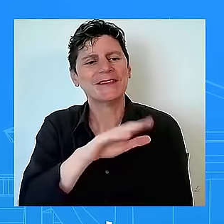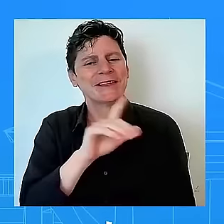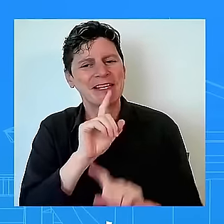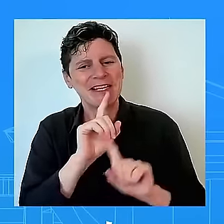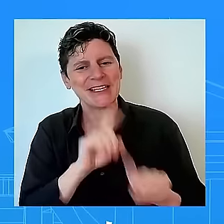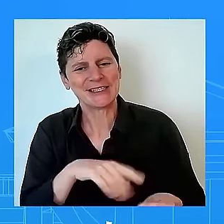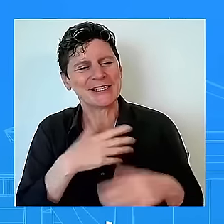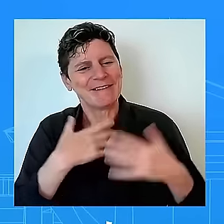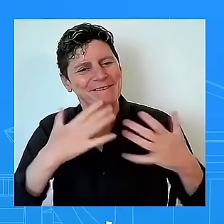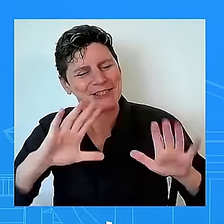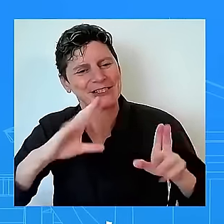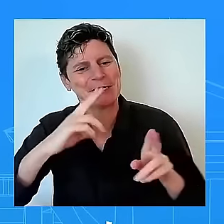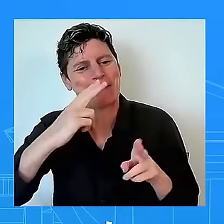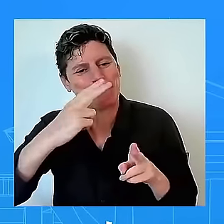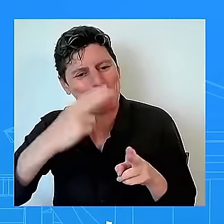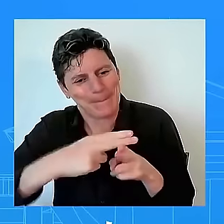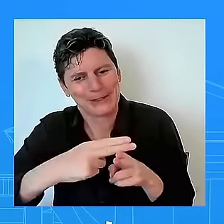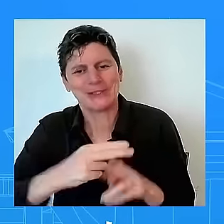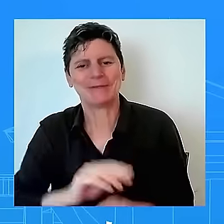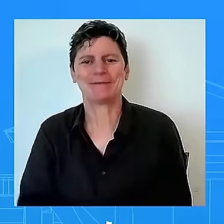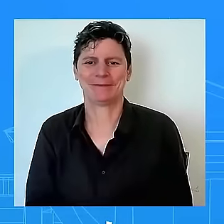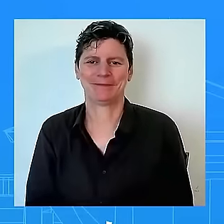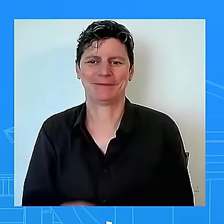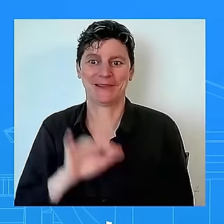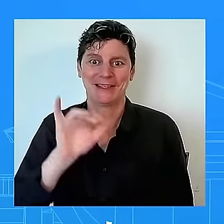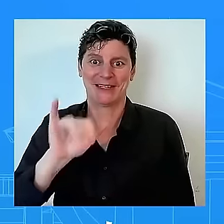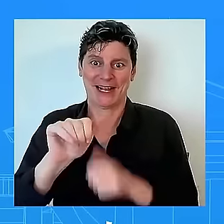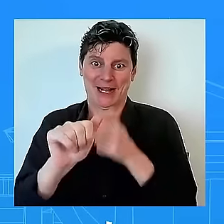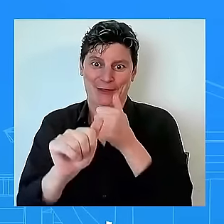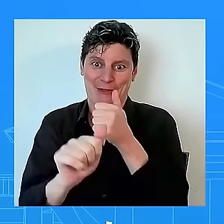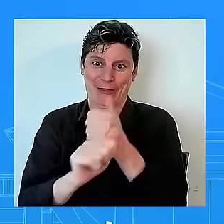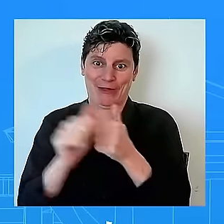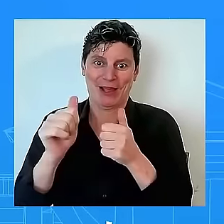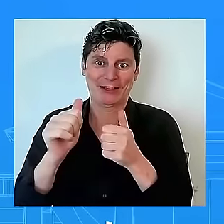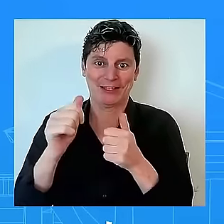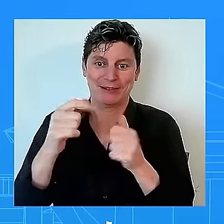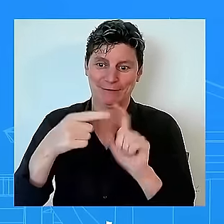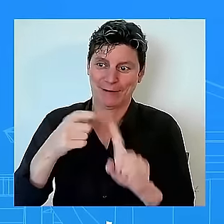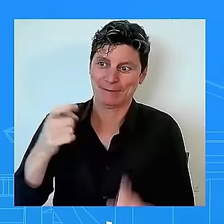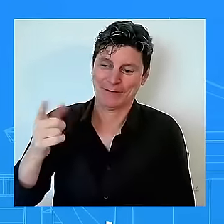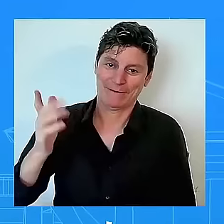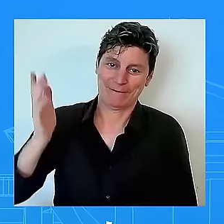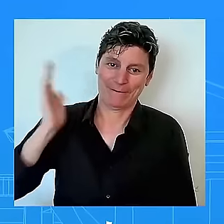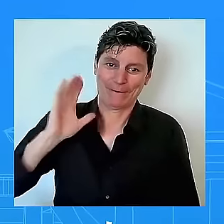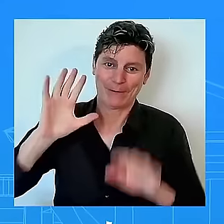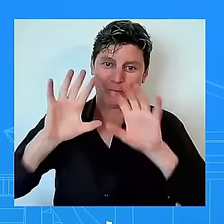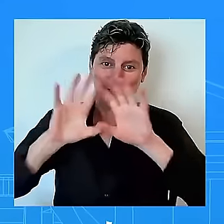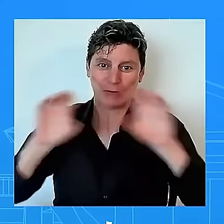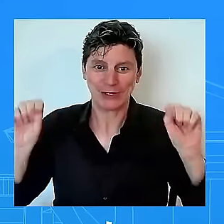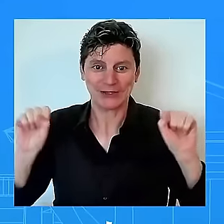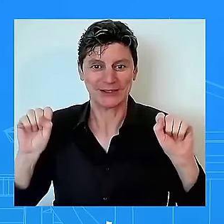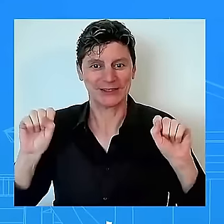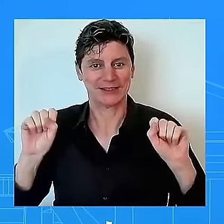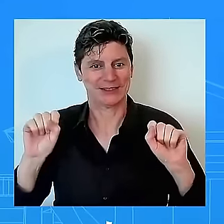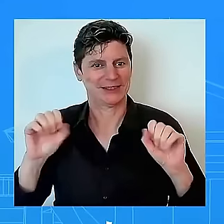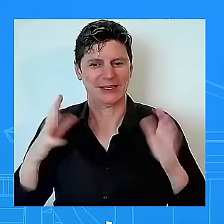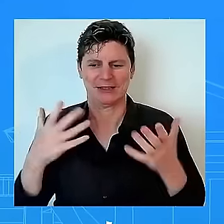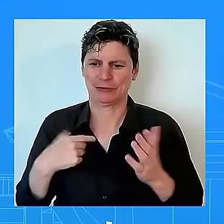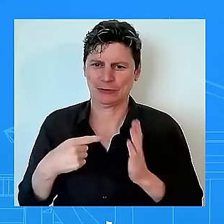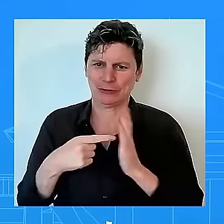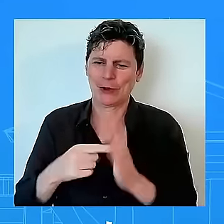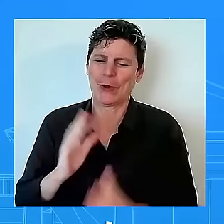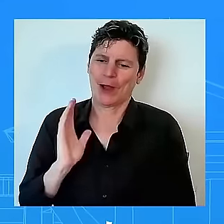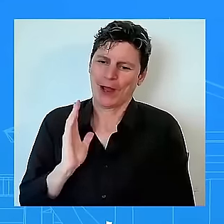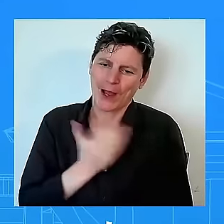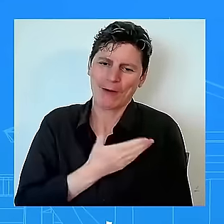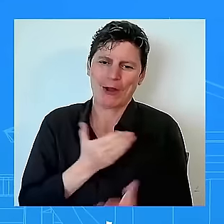the threat of the former president represents to our democracy just think about january 6 january 6 we have to be honest